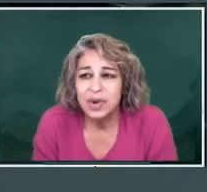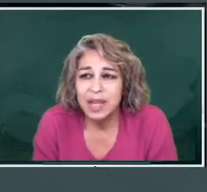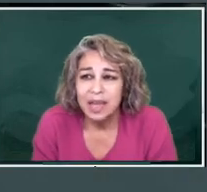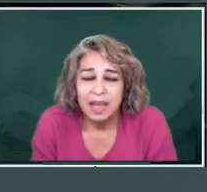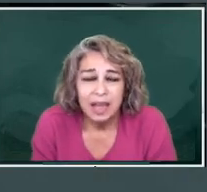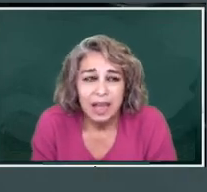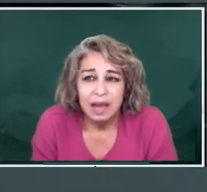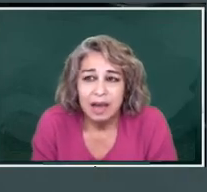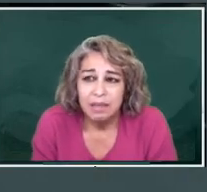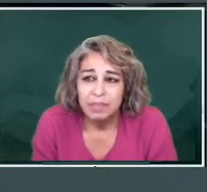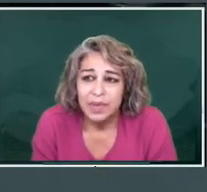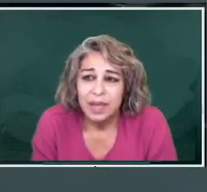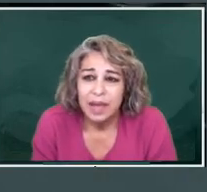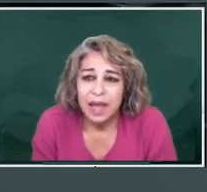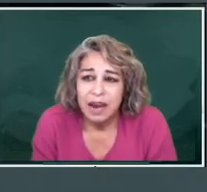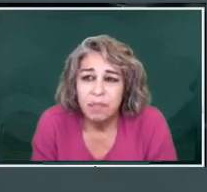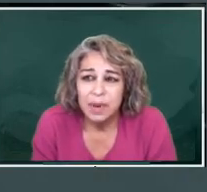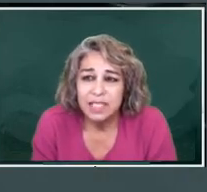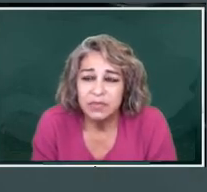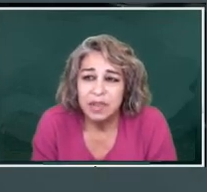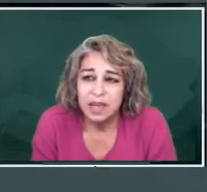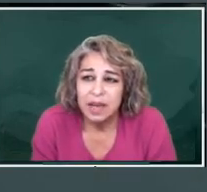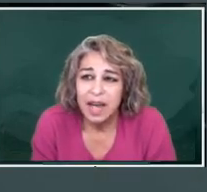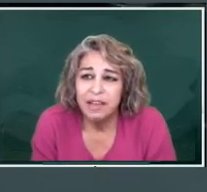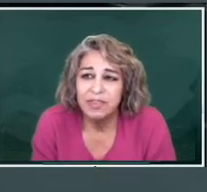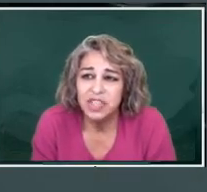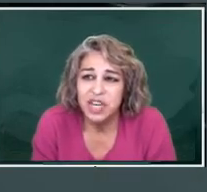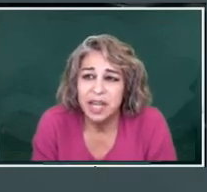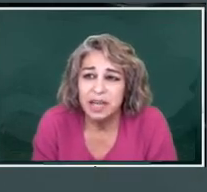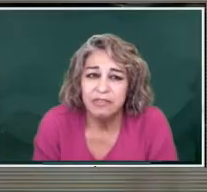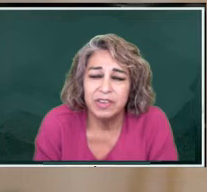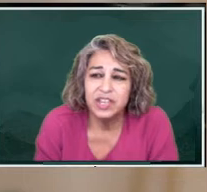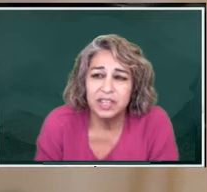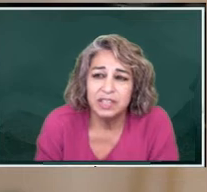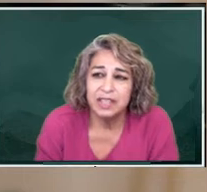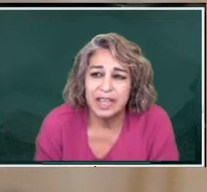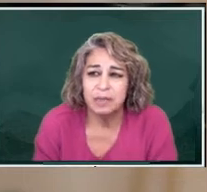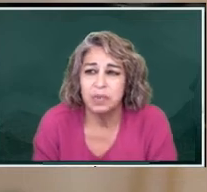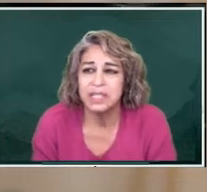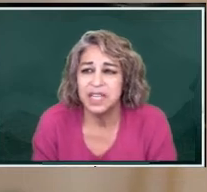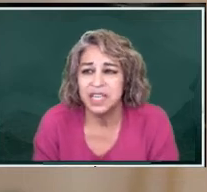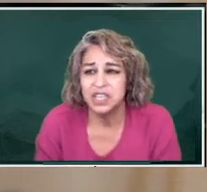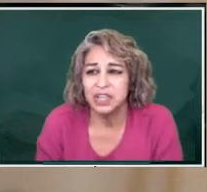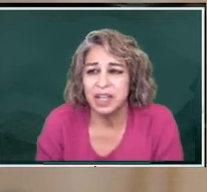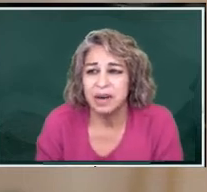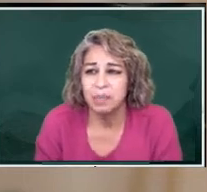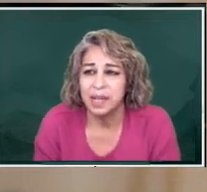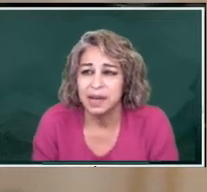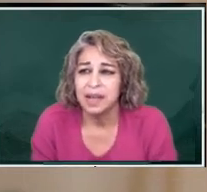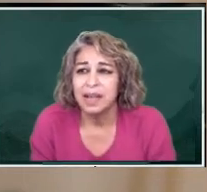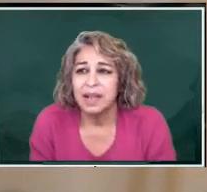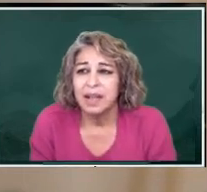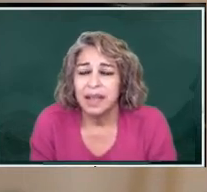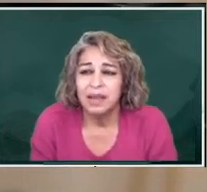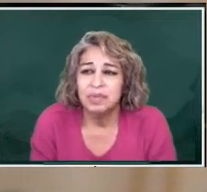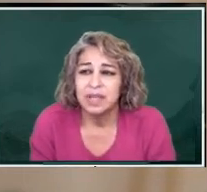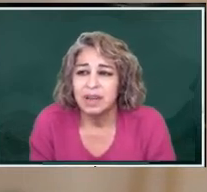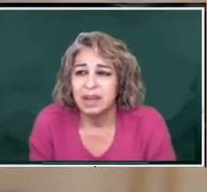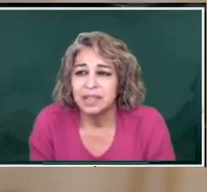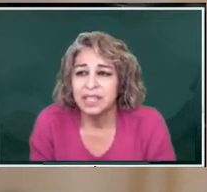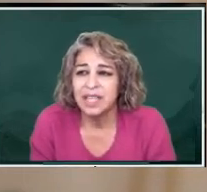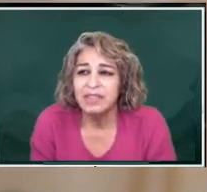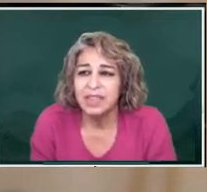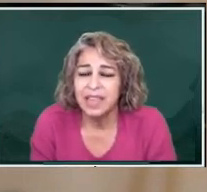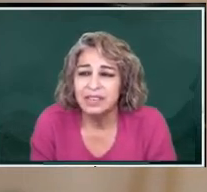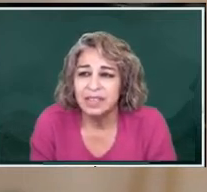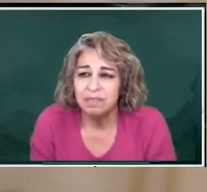luxury airplanes for the high functioning officials, like the presidential airplane? It was going